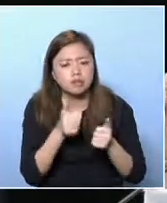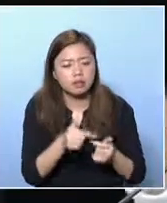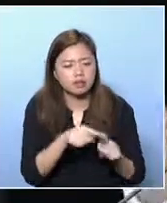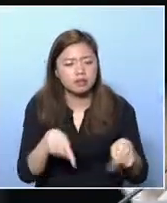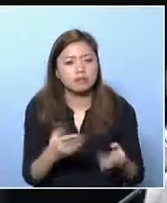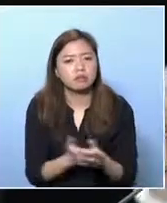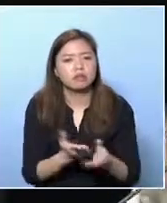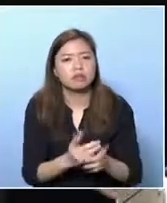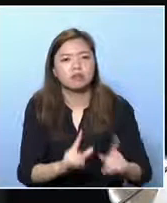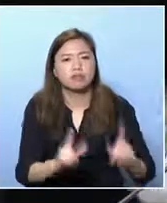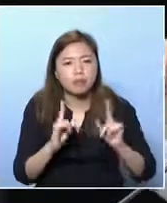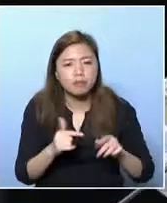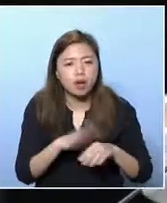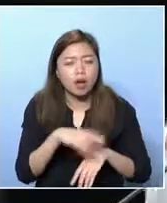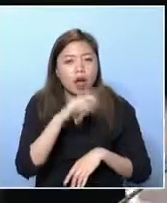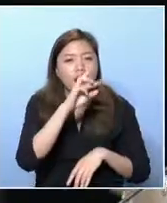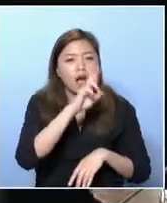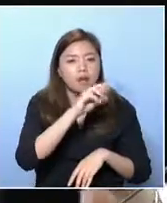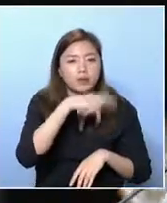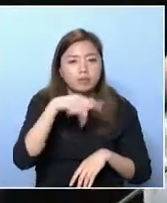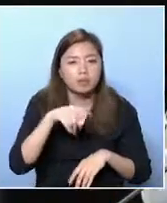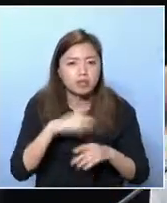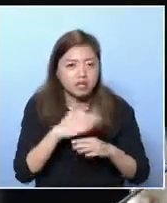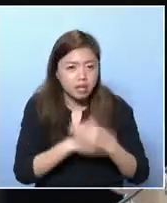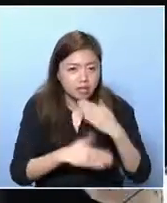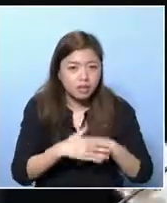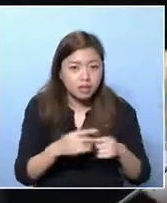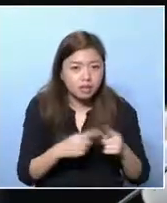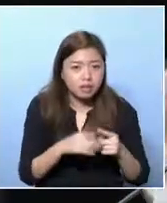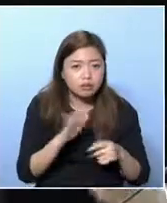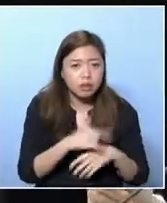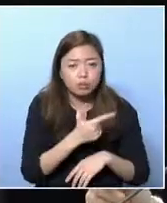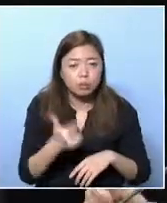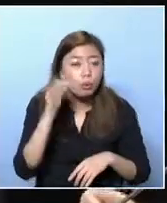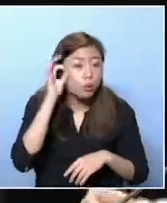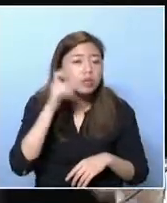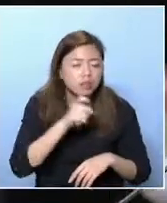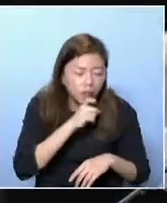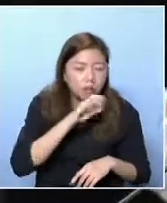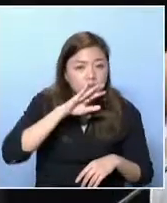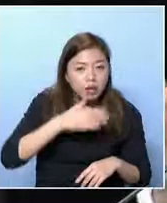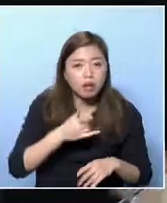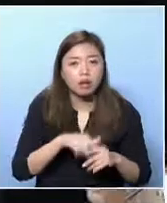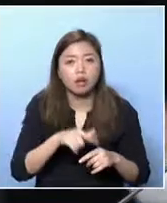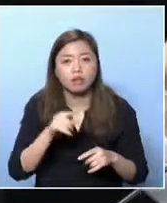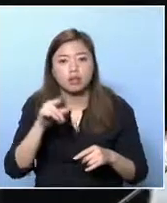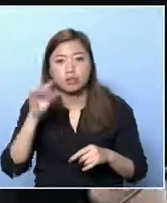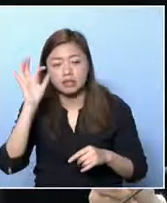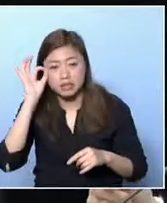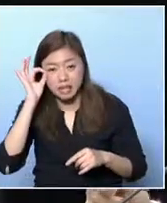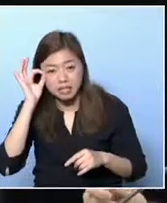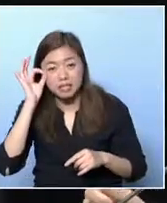better after the surveys. We are talking about PPE and the disabled. Of course, among the disabled,